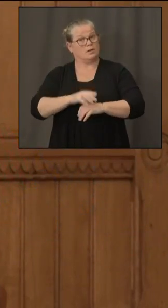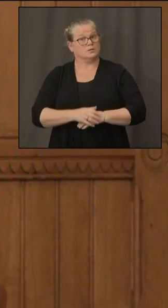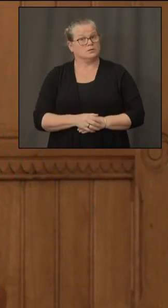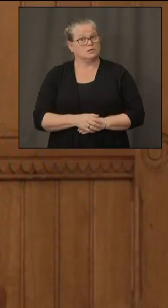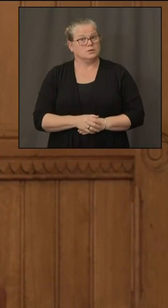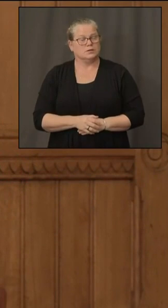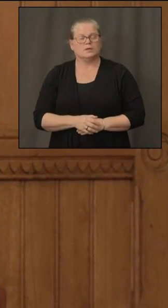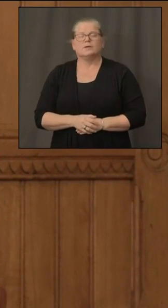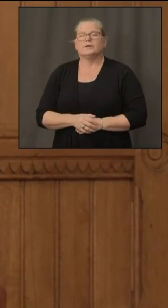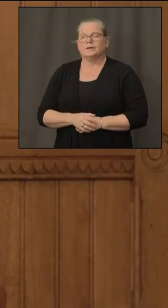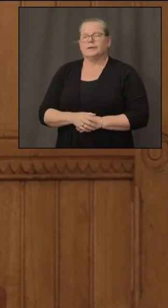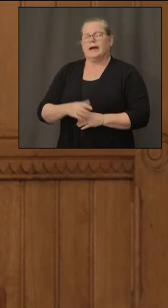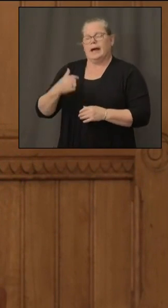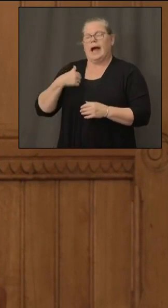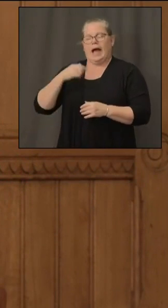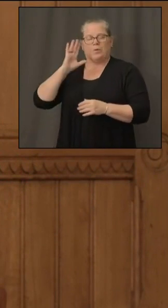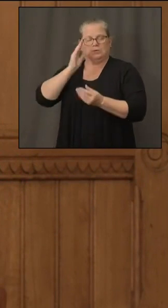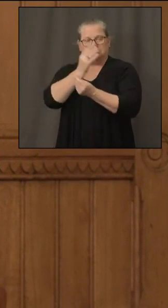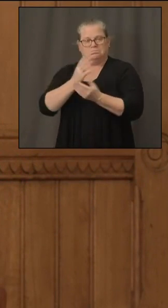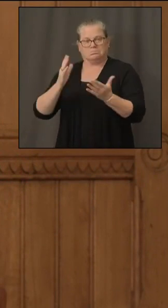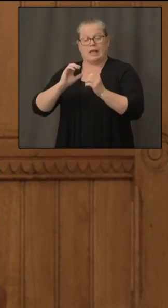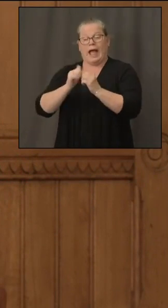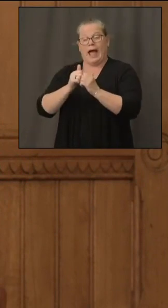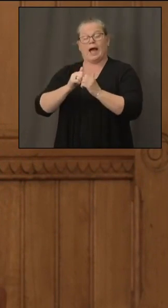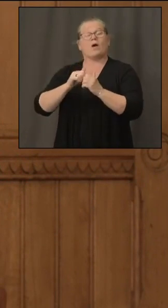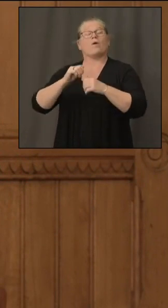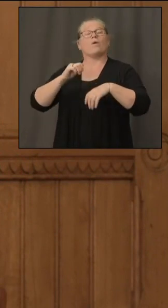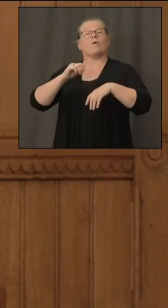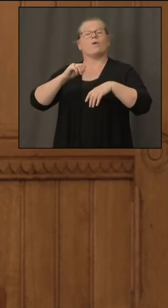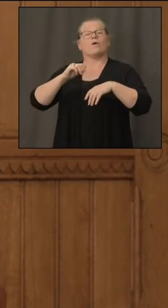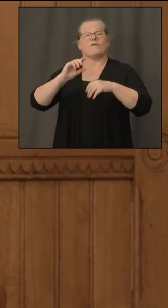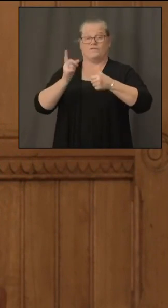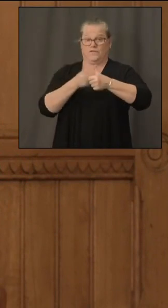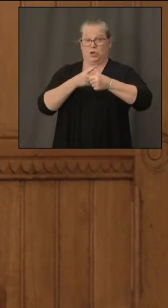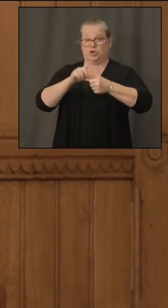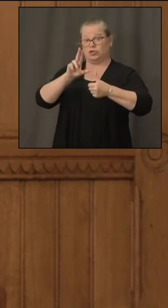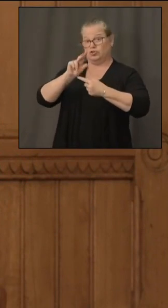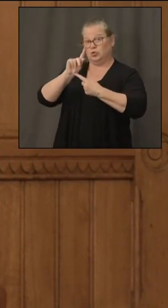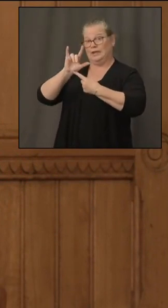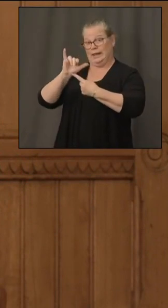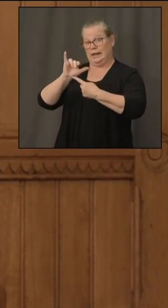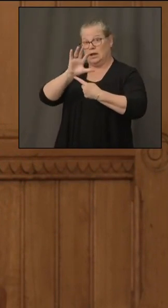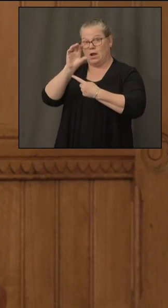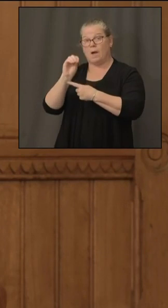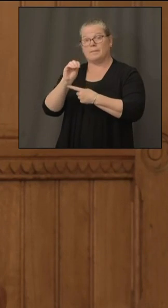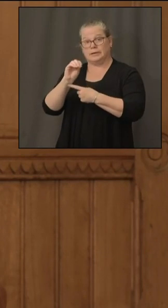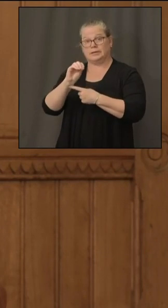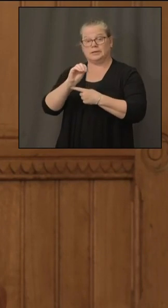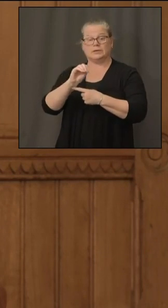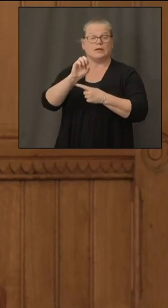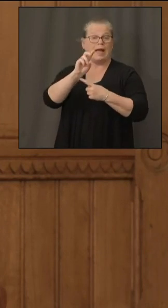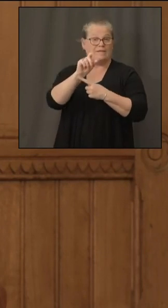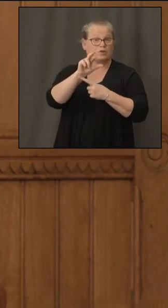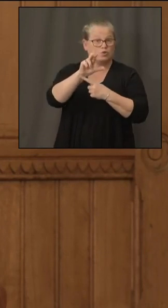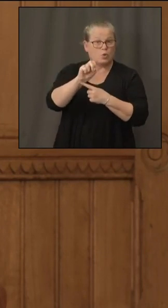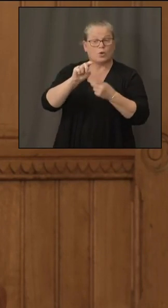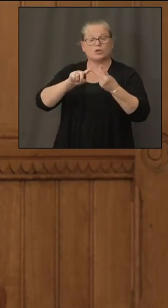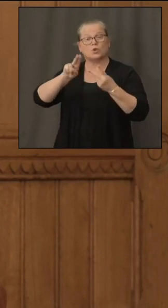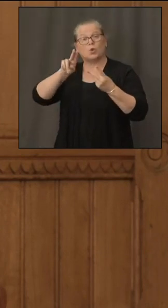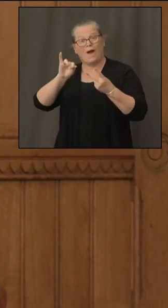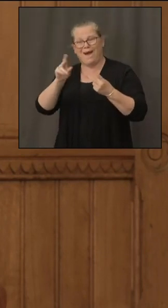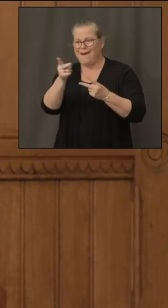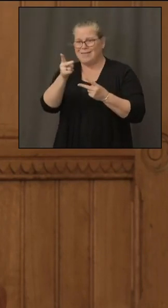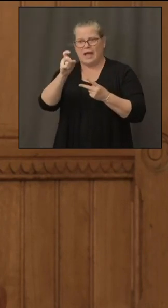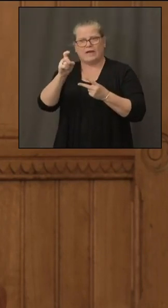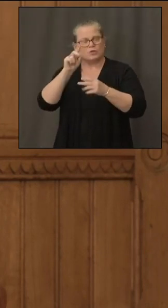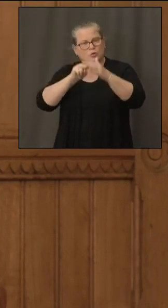occurs um first the utilities need to accurately forecast and prepare and pre-position resources so that they can hit the ground